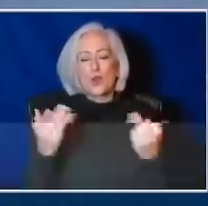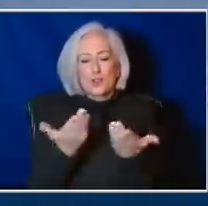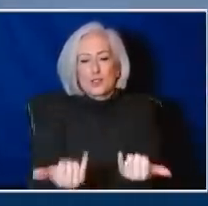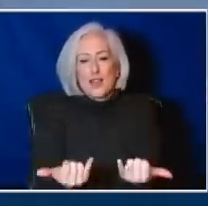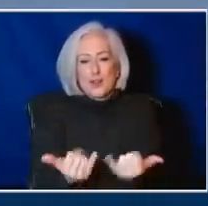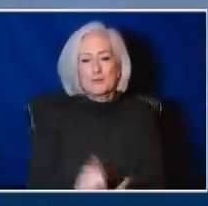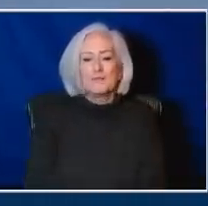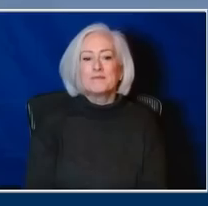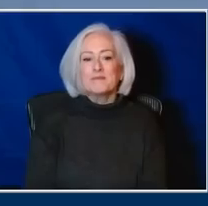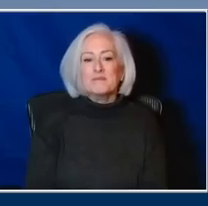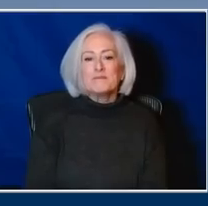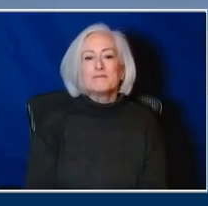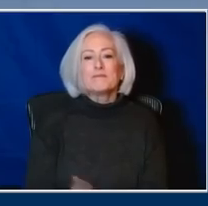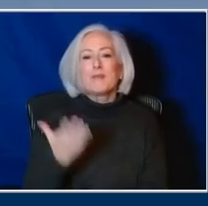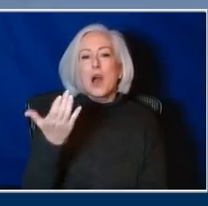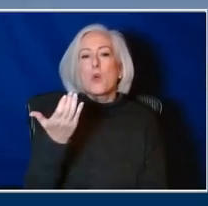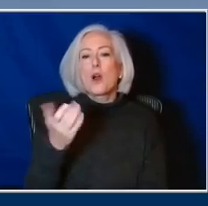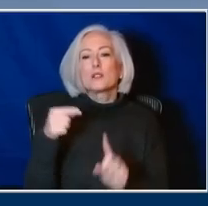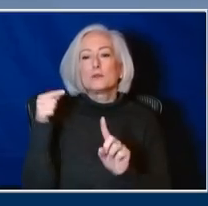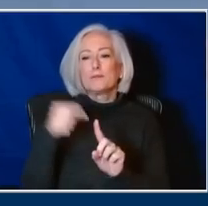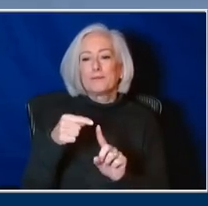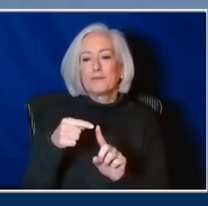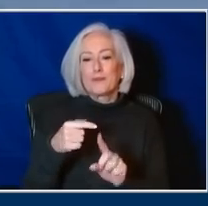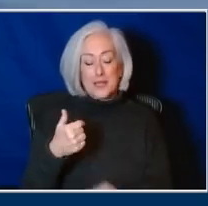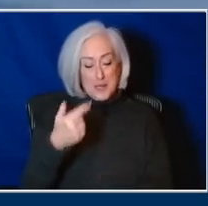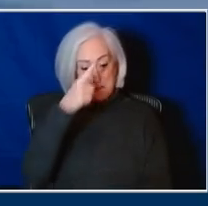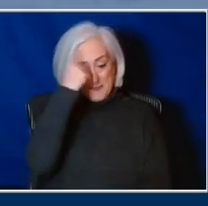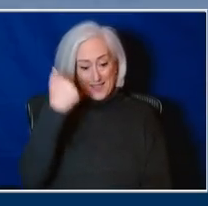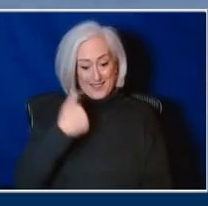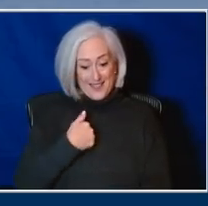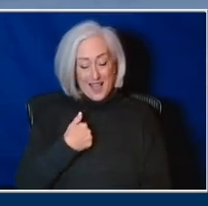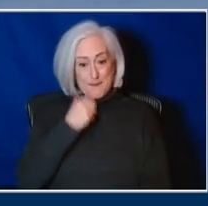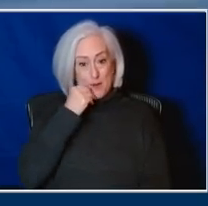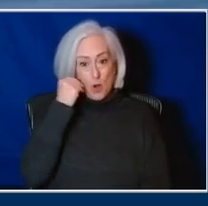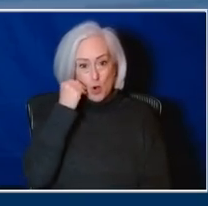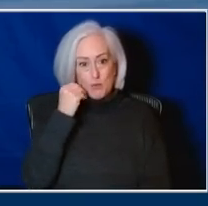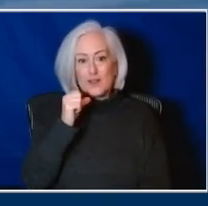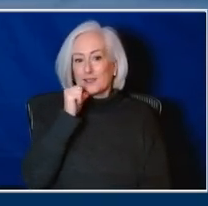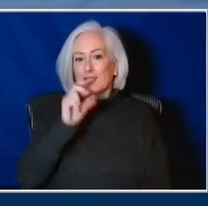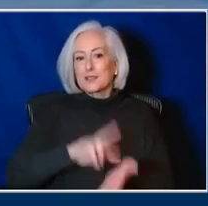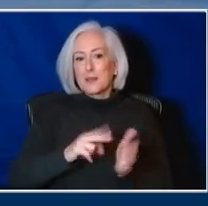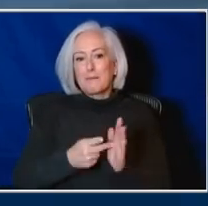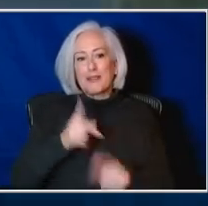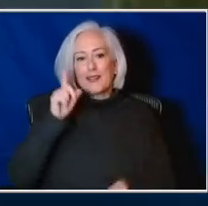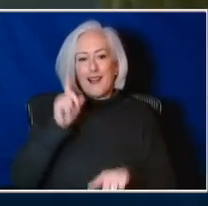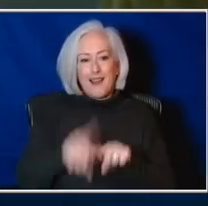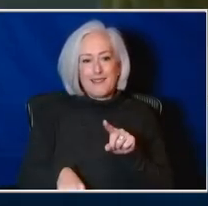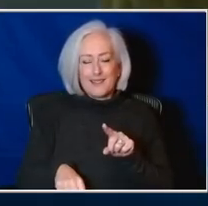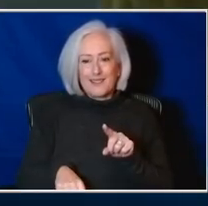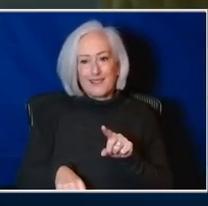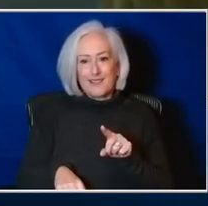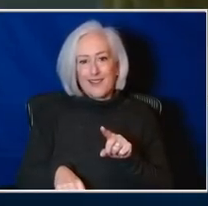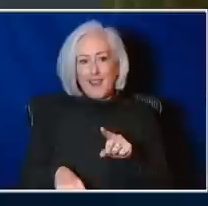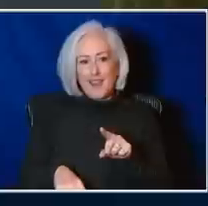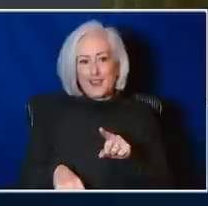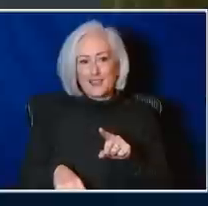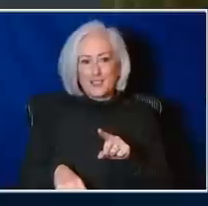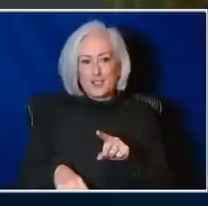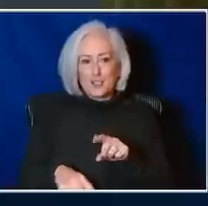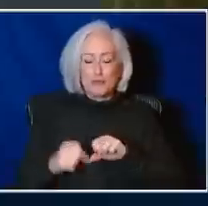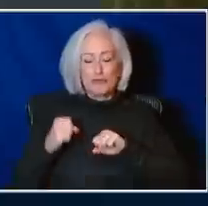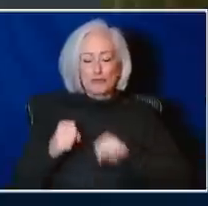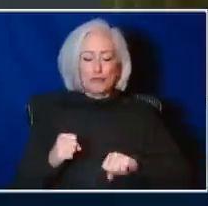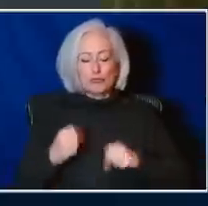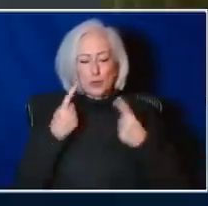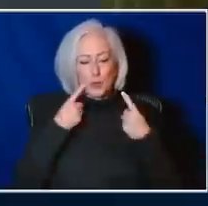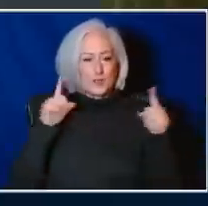And Alexis, I want to make a point. Just because I'm at home doesn't mean I can't still rock, because I think I'm showing Logan and our team that I'm pretty successful